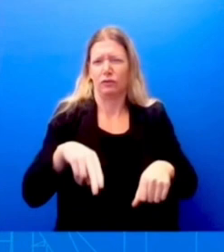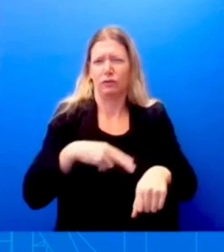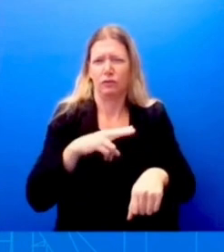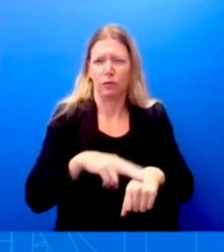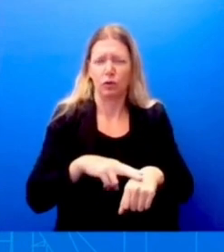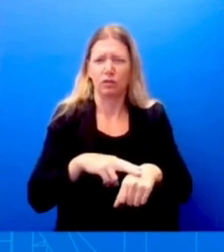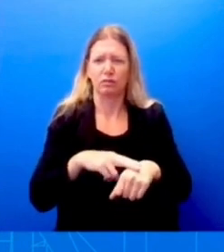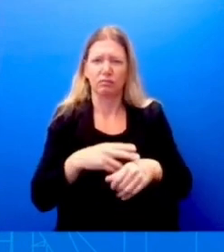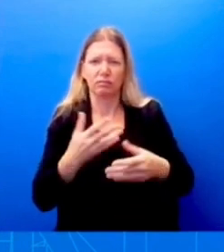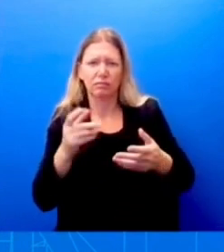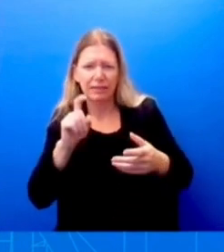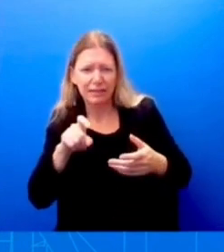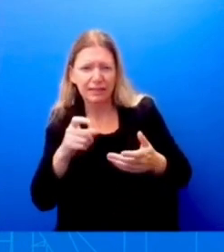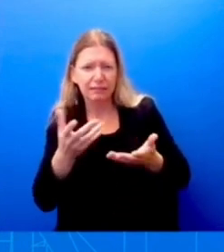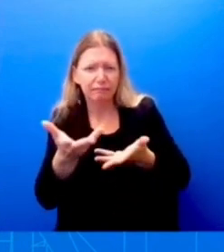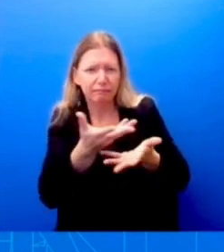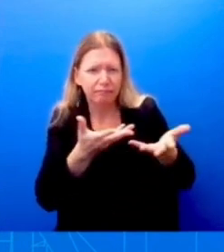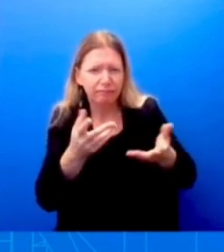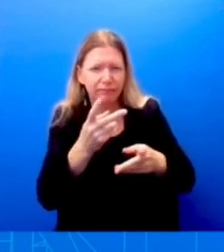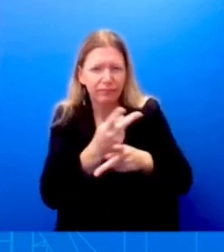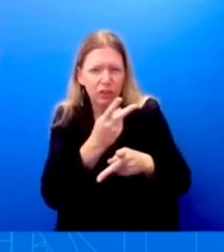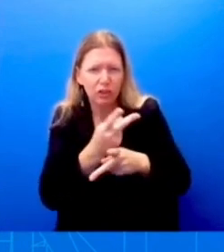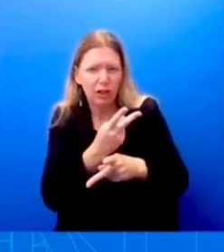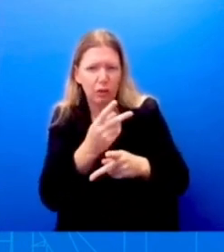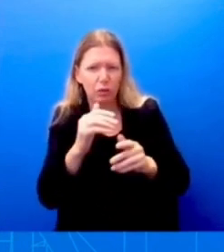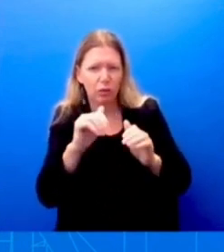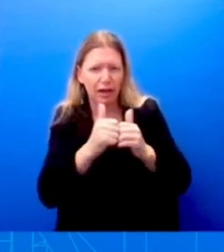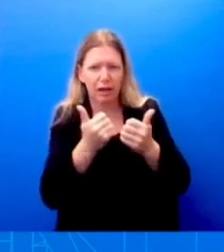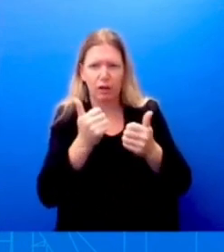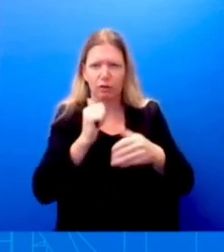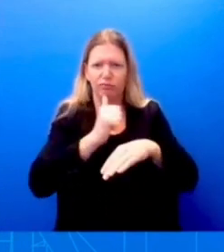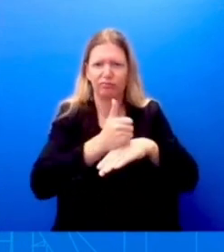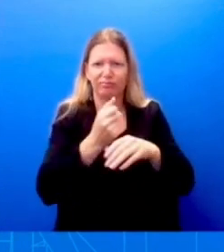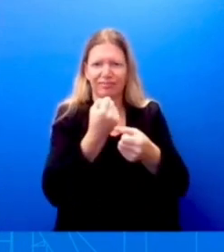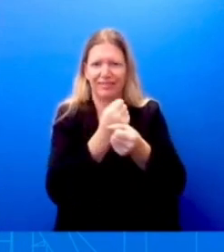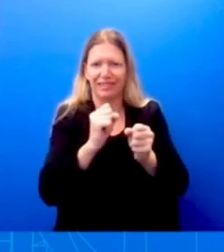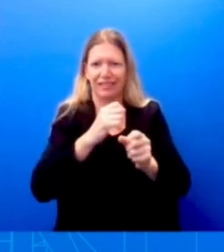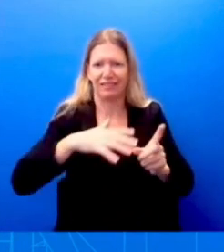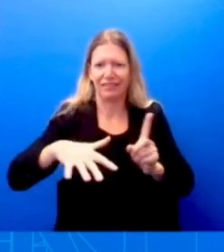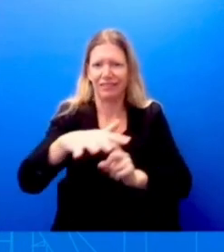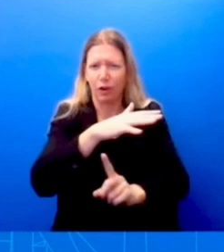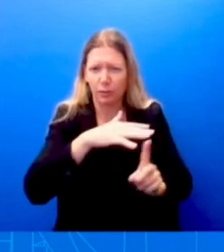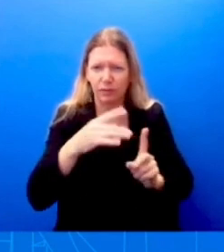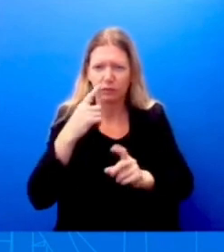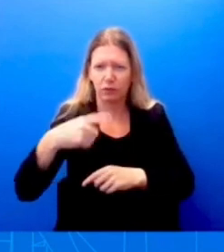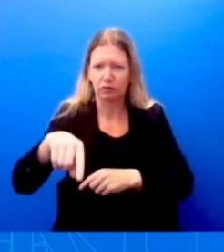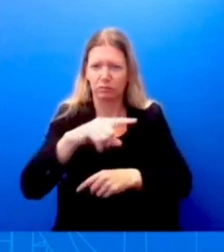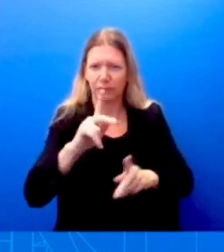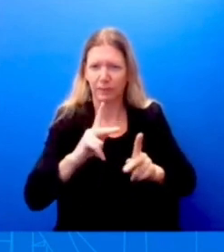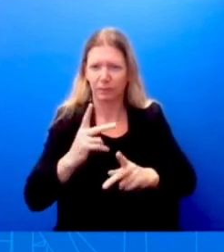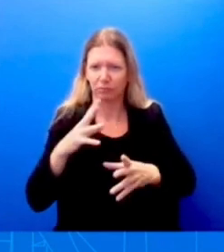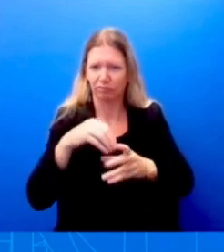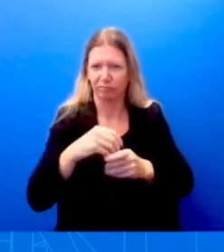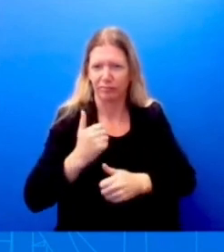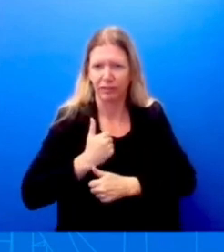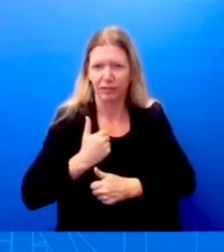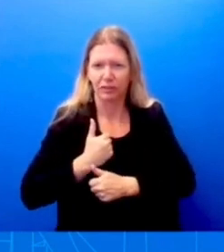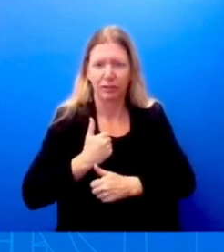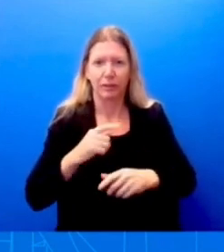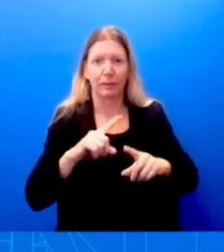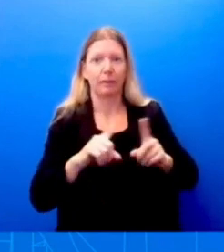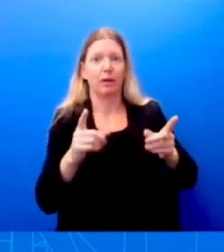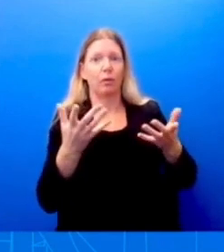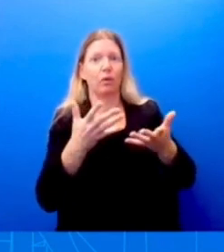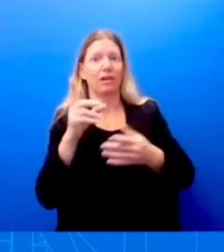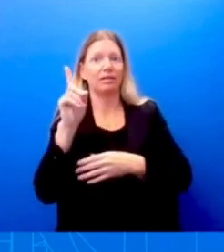anything related to this, I don't want to get ahead of what the Department of Defense might be looking into, what might be causing this. I don't want to get ahead of them. So they